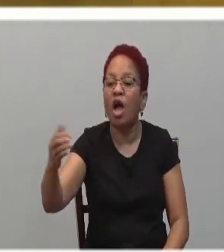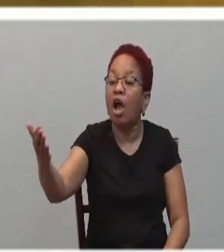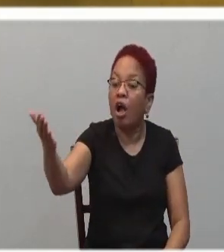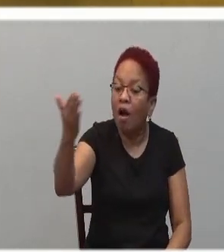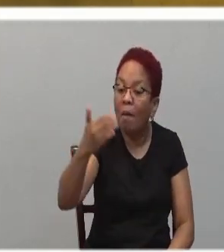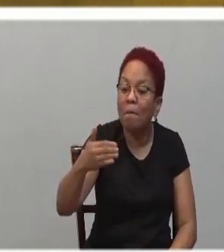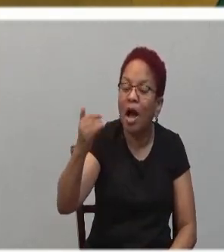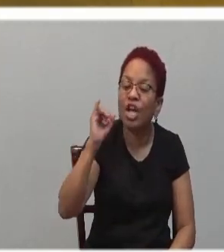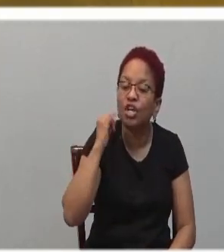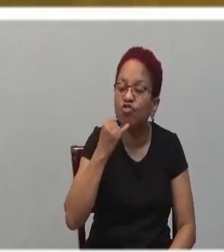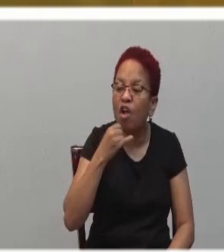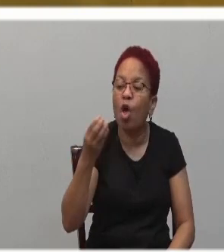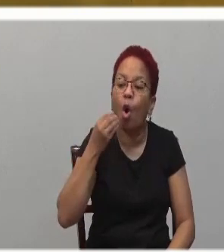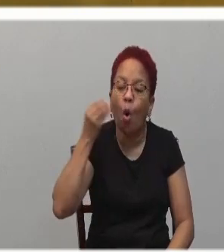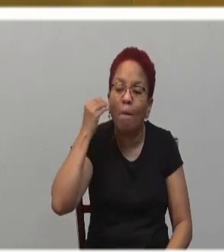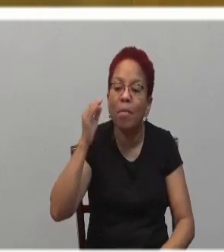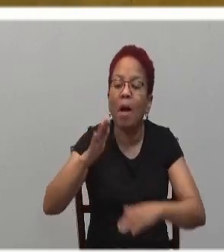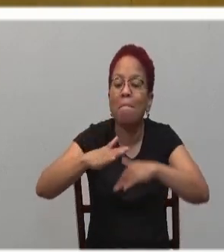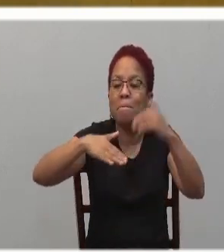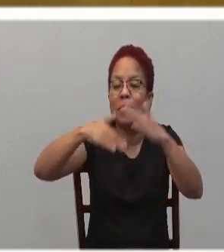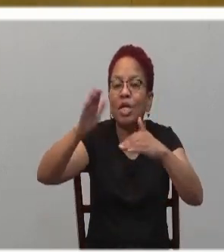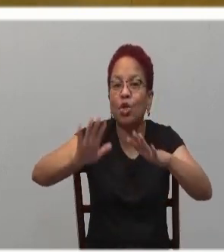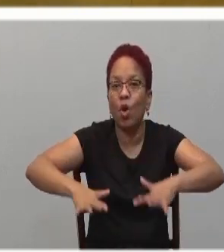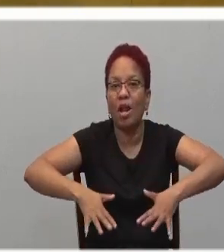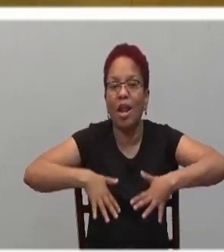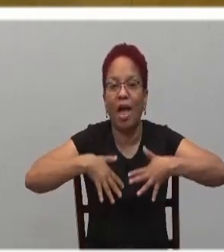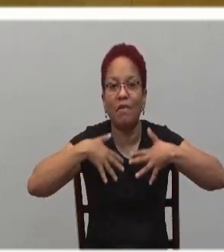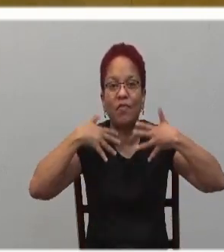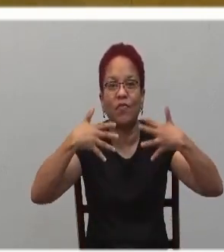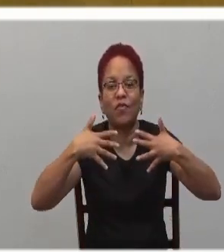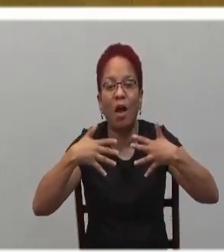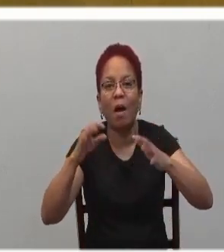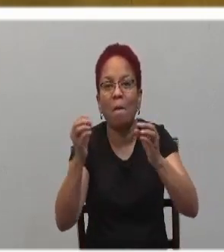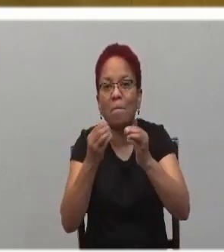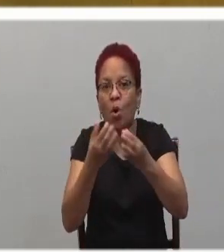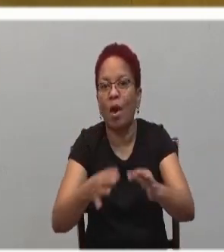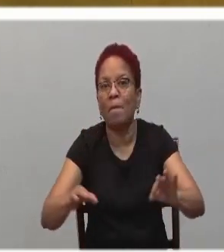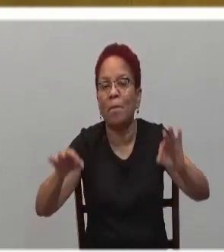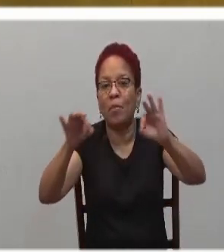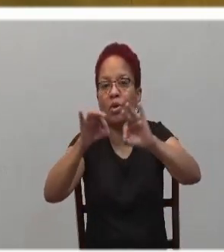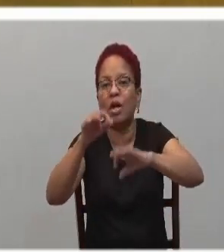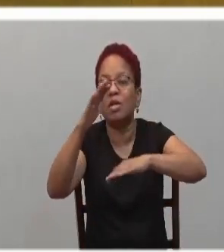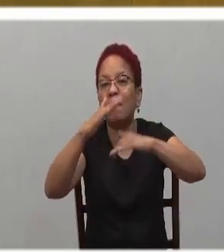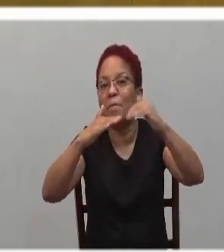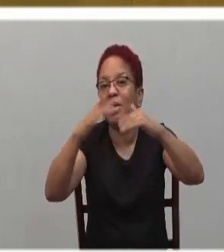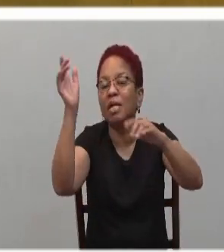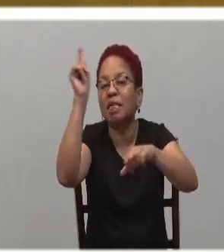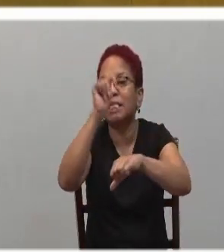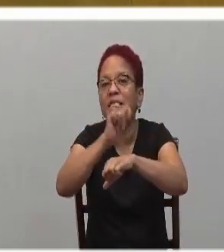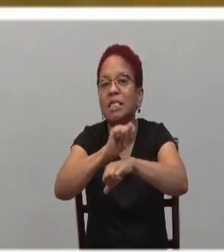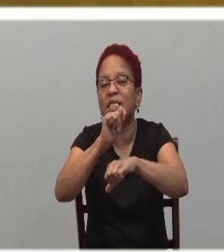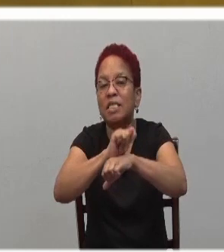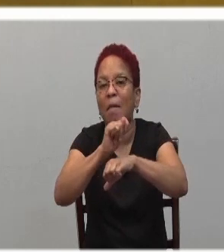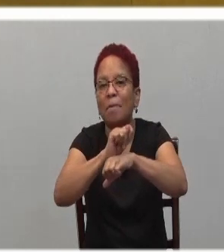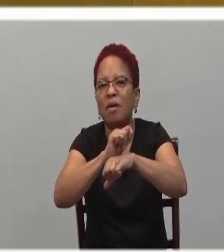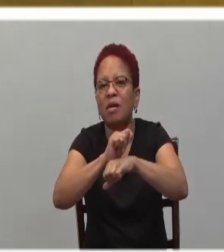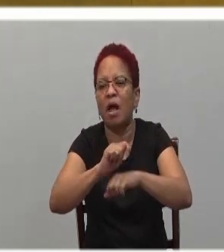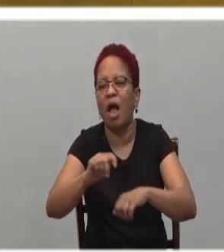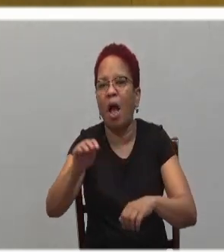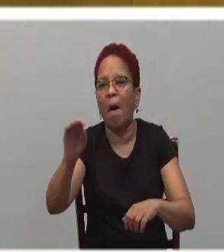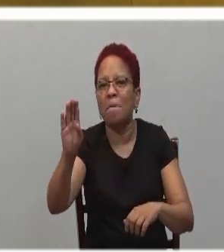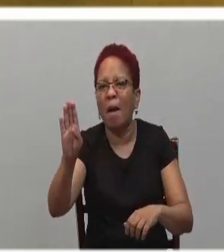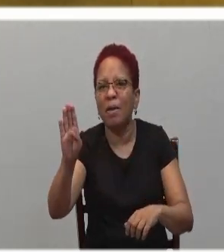homeland, to rebuild their lives, and more importantly for them, to rebuild the temple which the Babylonians